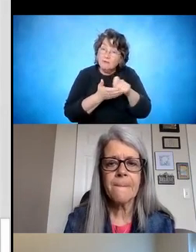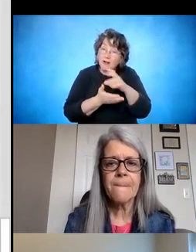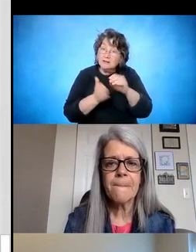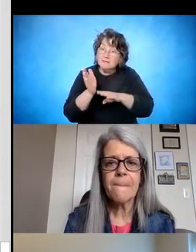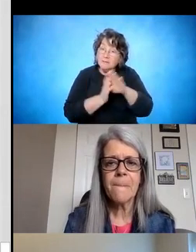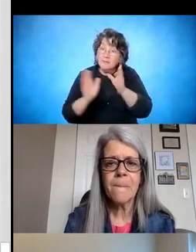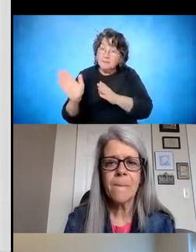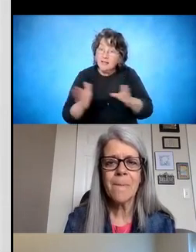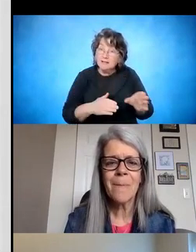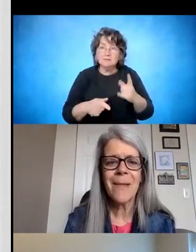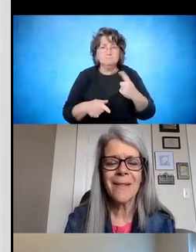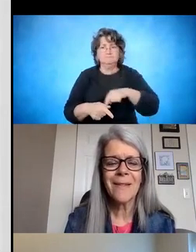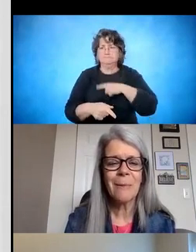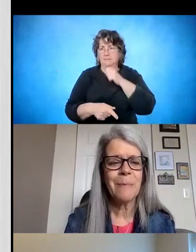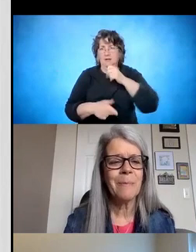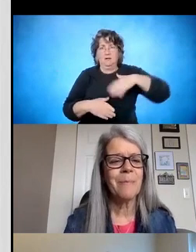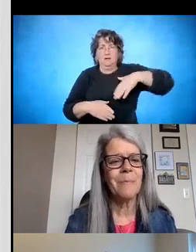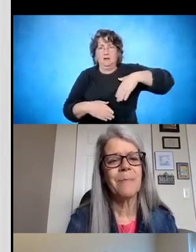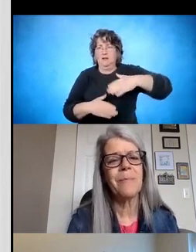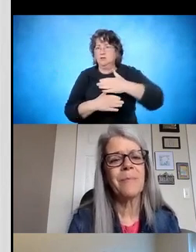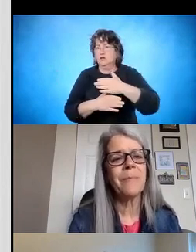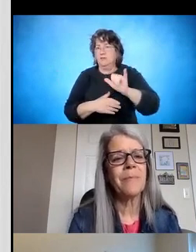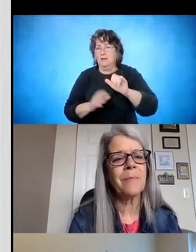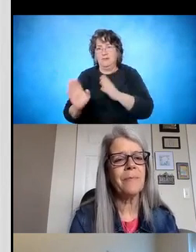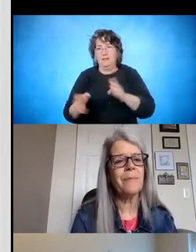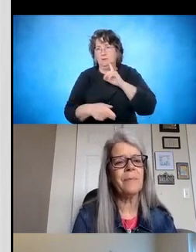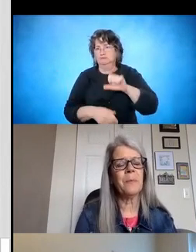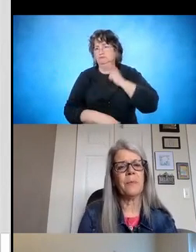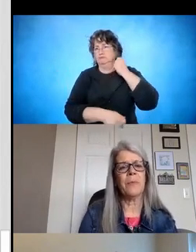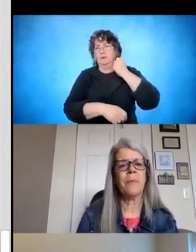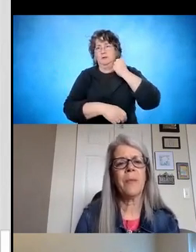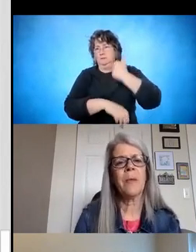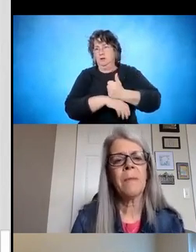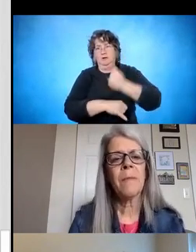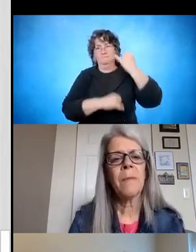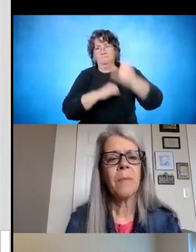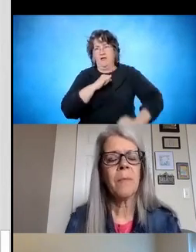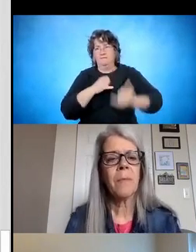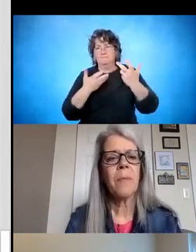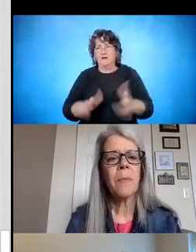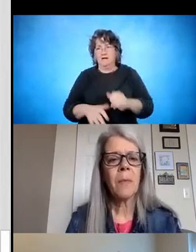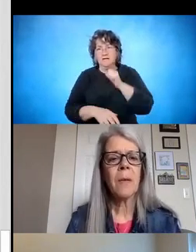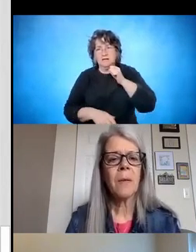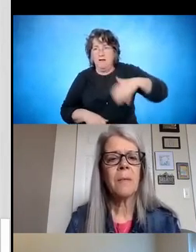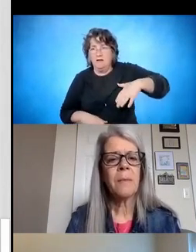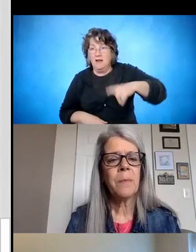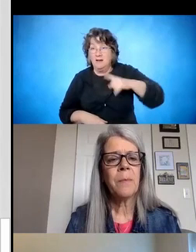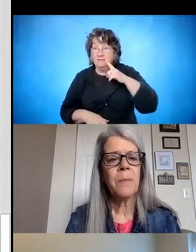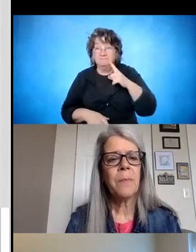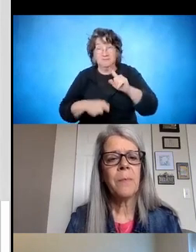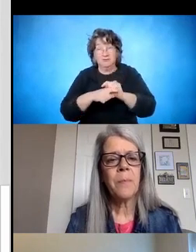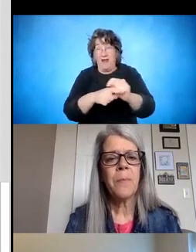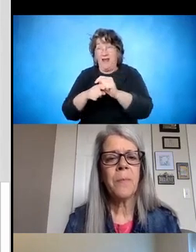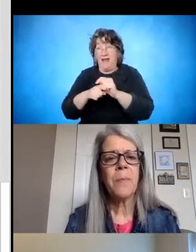haven't shared the implementation guide yet because it isn't actually finalized, and we haven't done the training across Iowa because COVID impacted that, so it's been